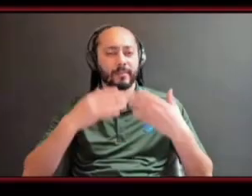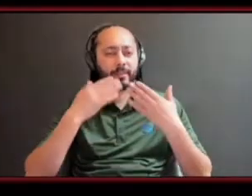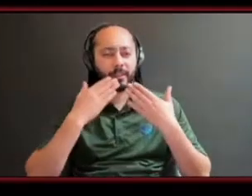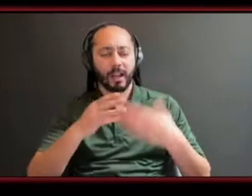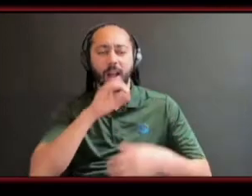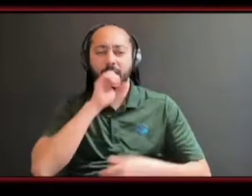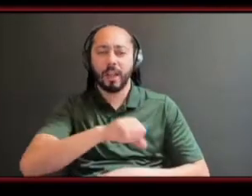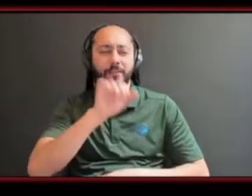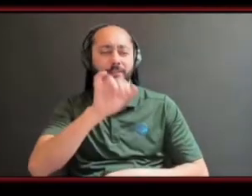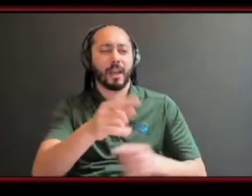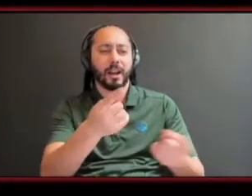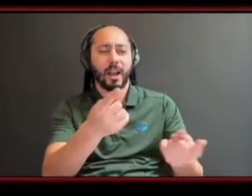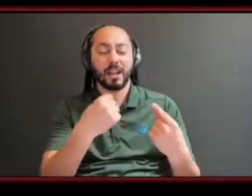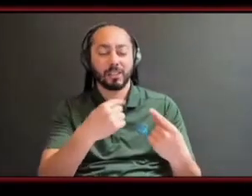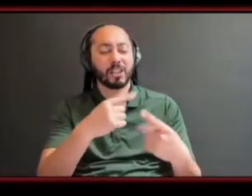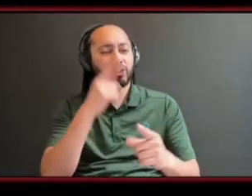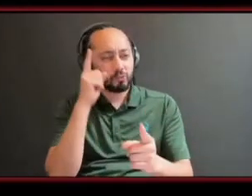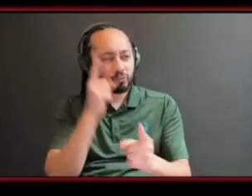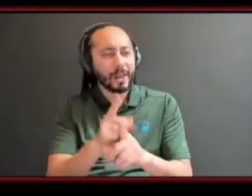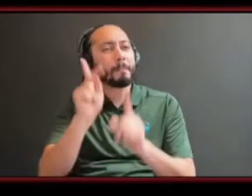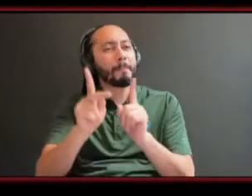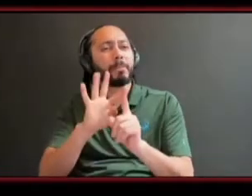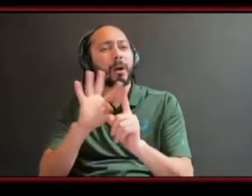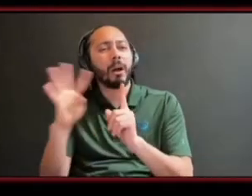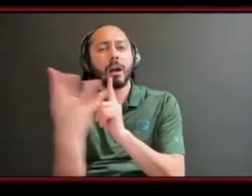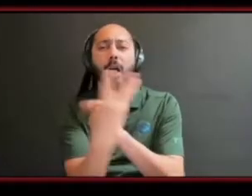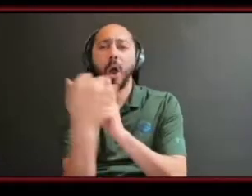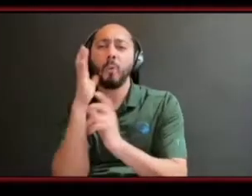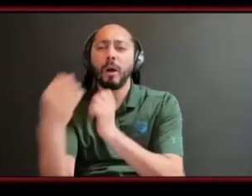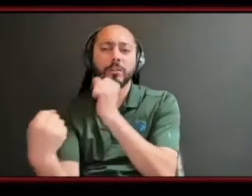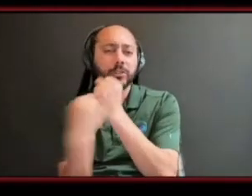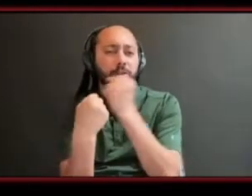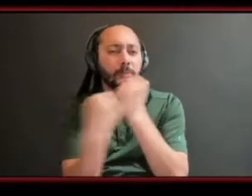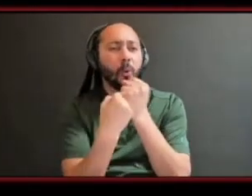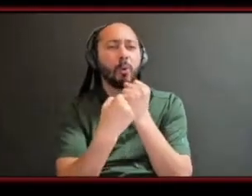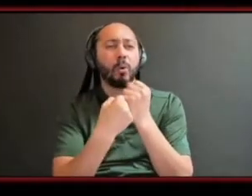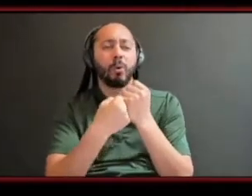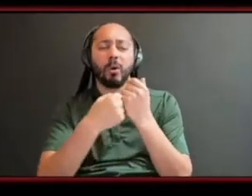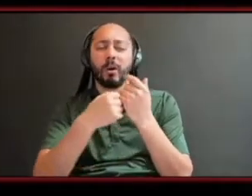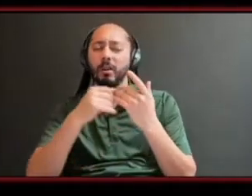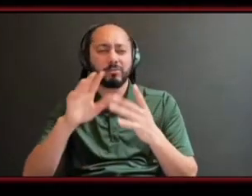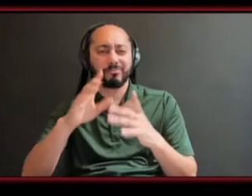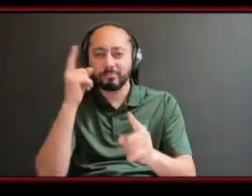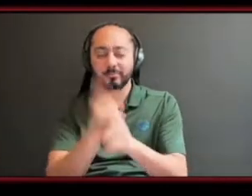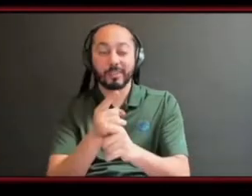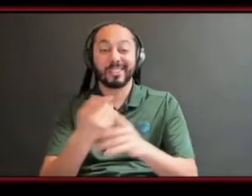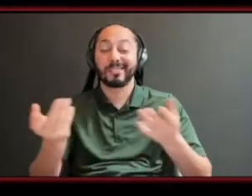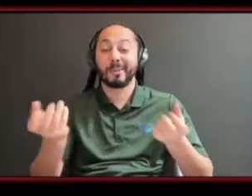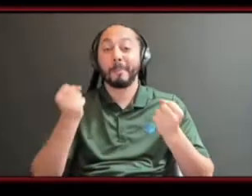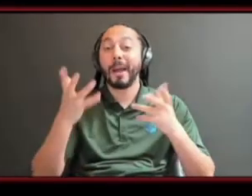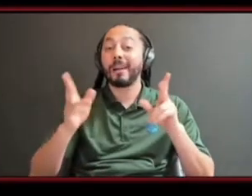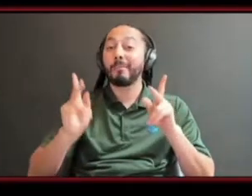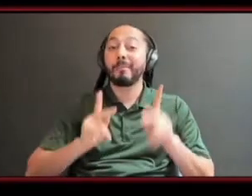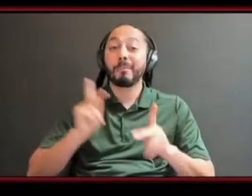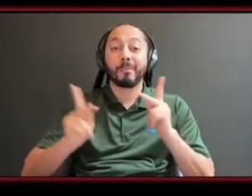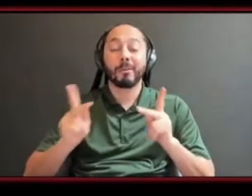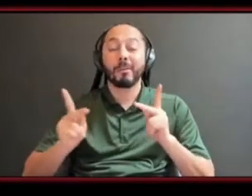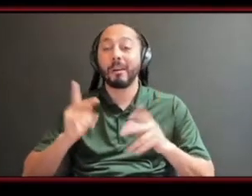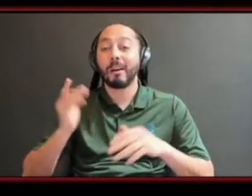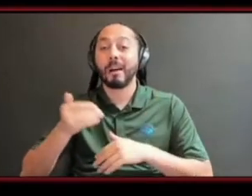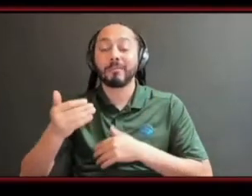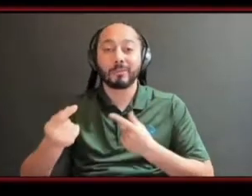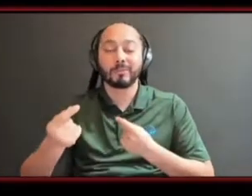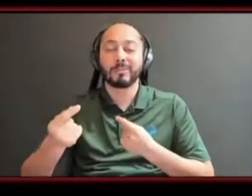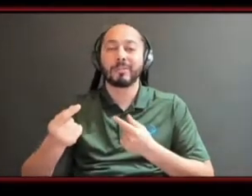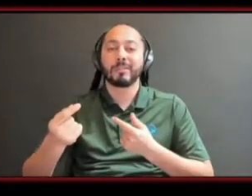you know are going to uplift you they're going to support who you are you know a lot of people sometimes i feel they you know they they almost see